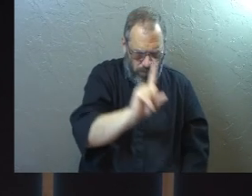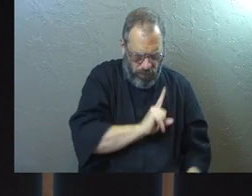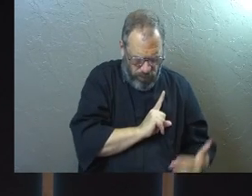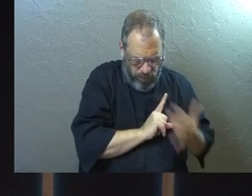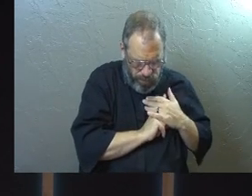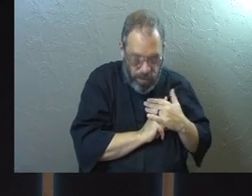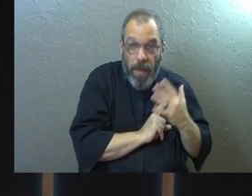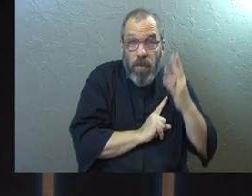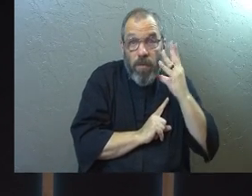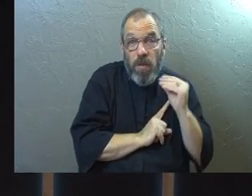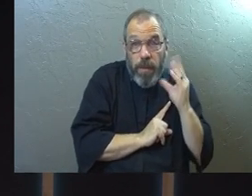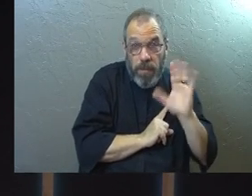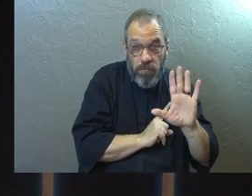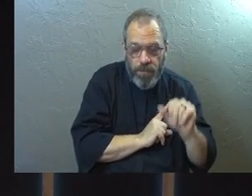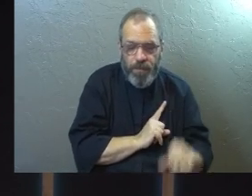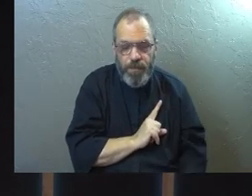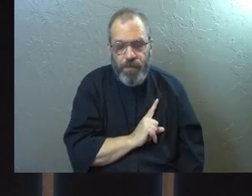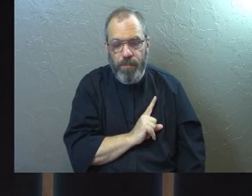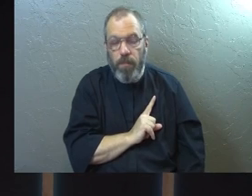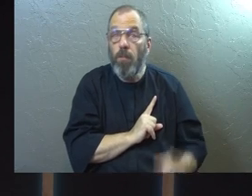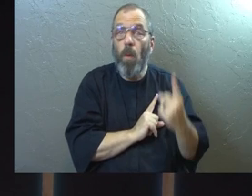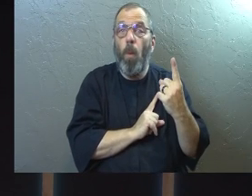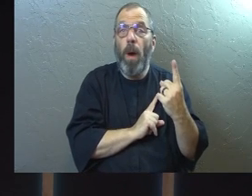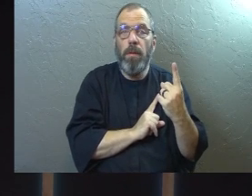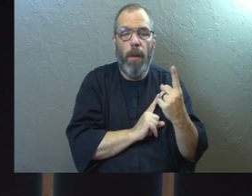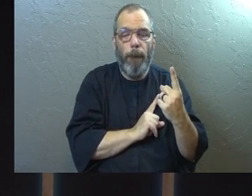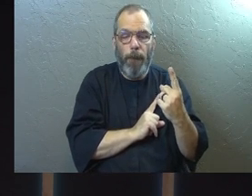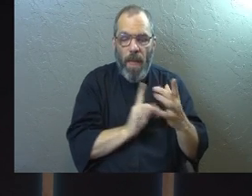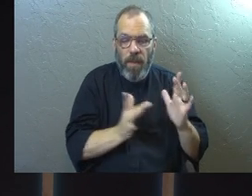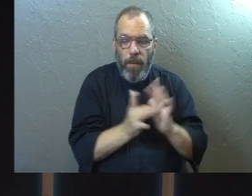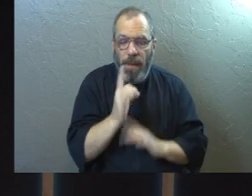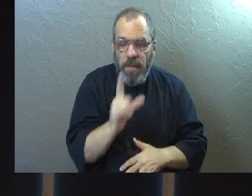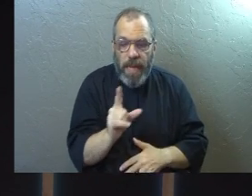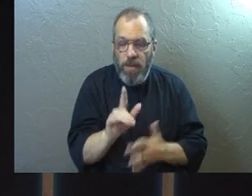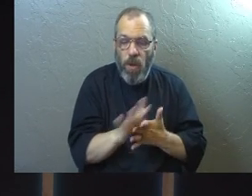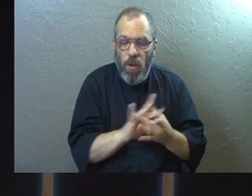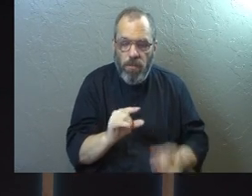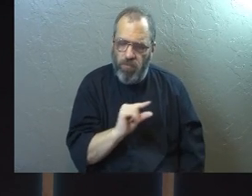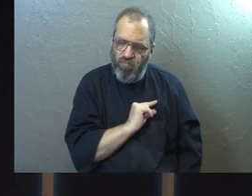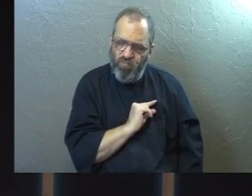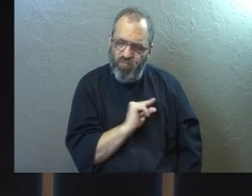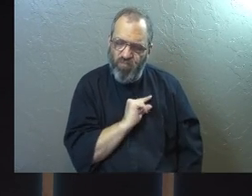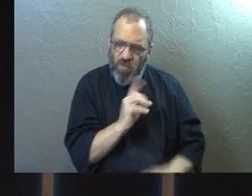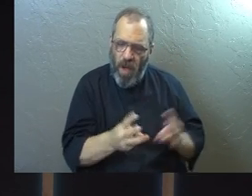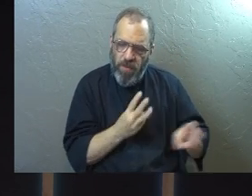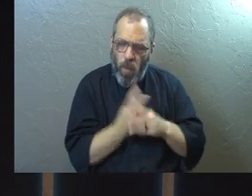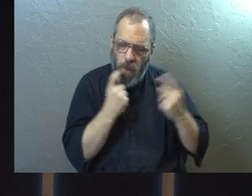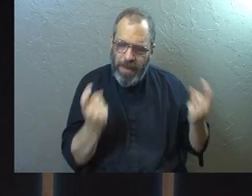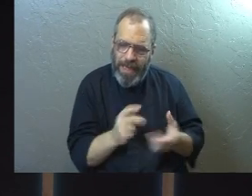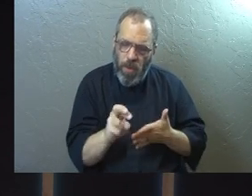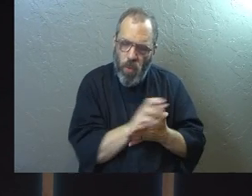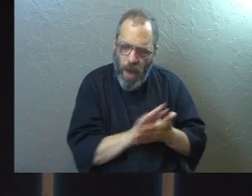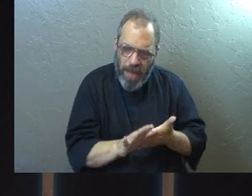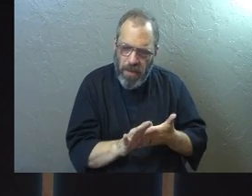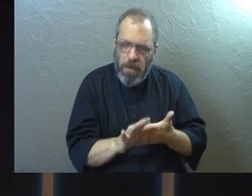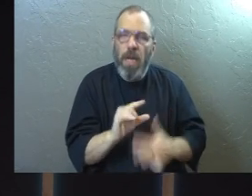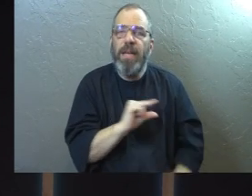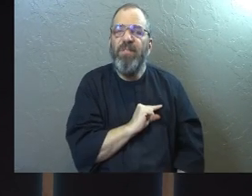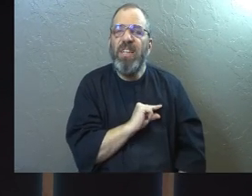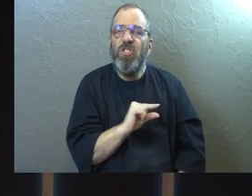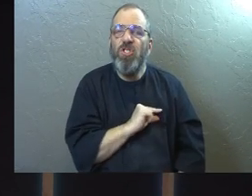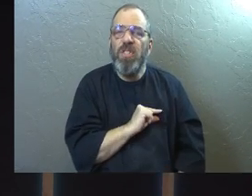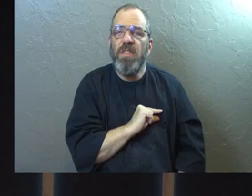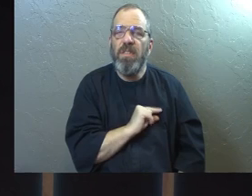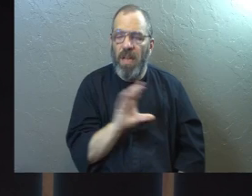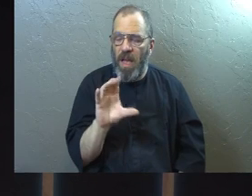into your life if you've had this experience before. One of the ways is the scripture says the Holy Spirit convicts the world of sin and righteousness and judgment.